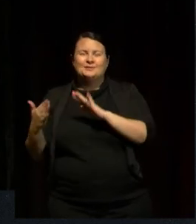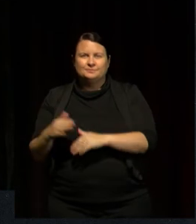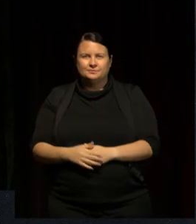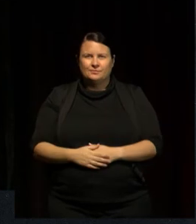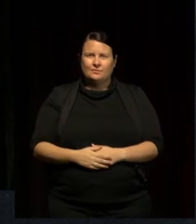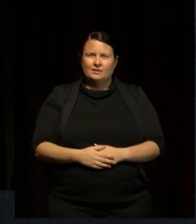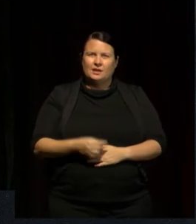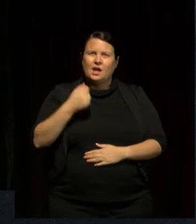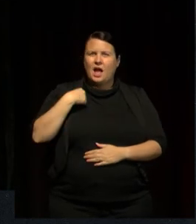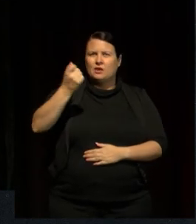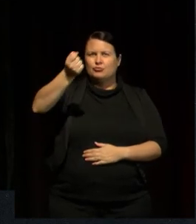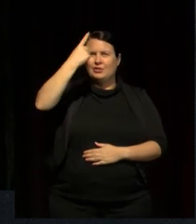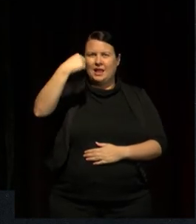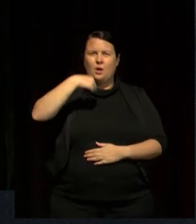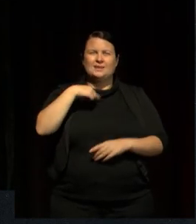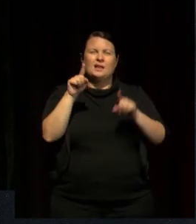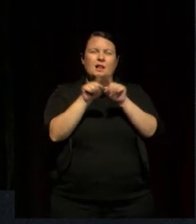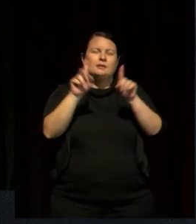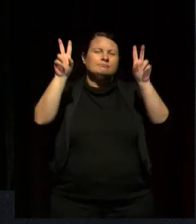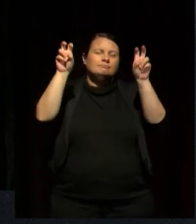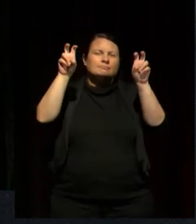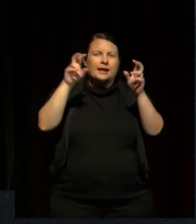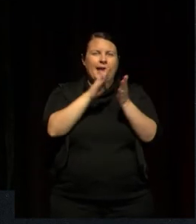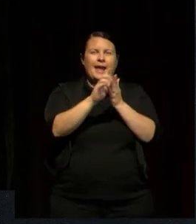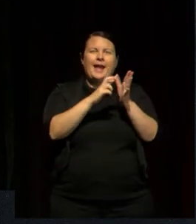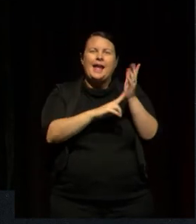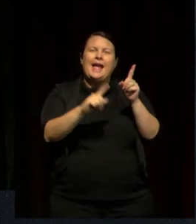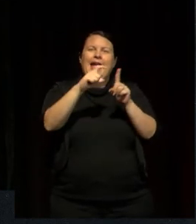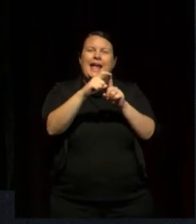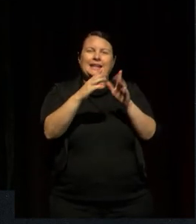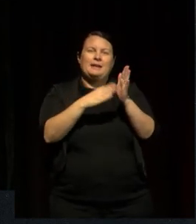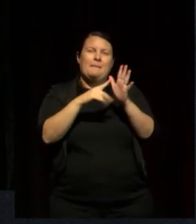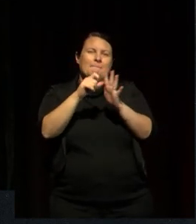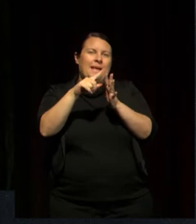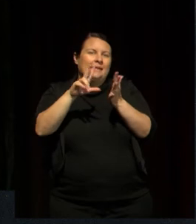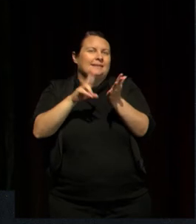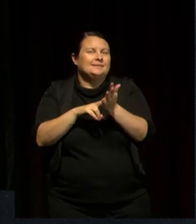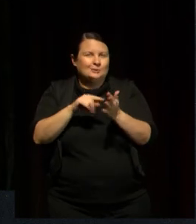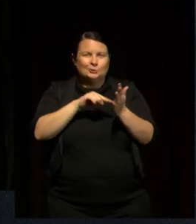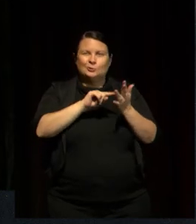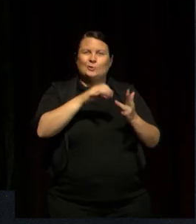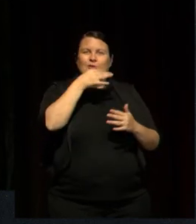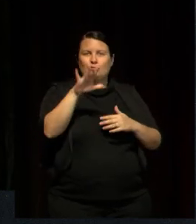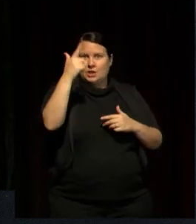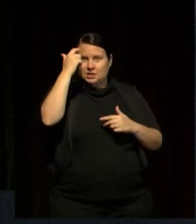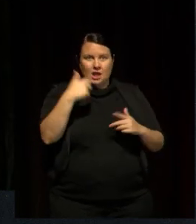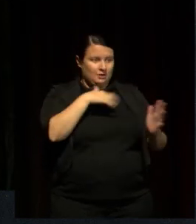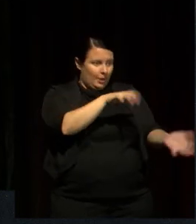realized that I was really like a handmaiden in some sense to children's ideas. I started collecting their